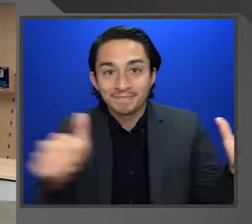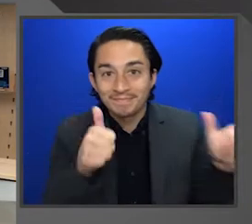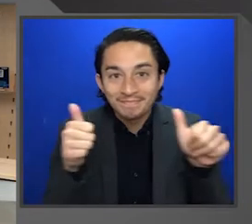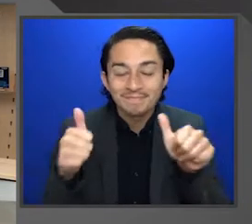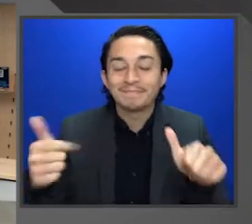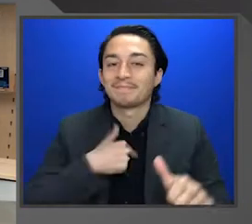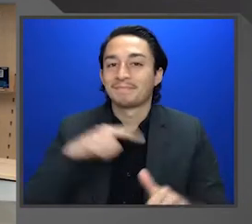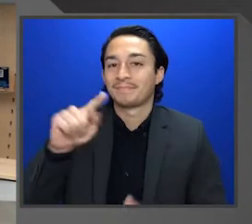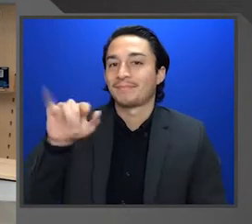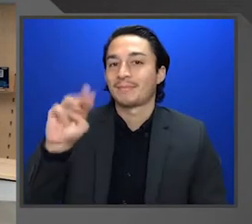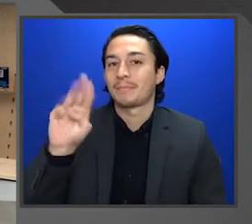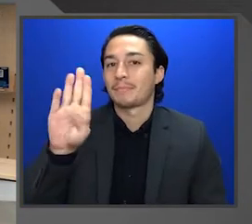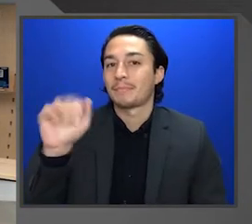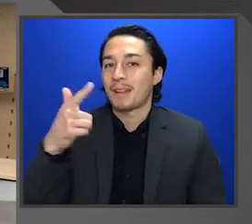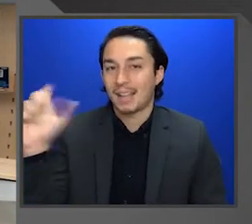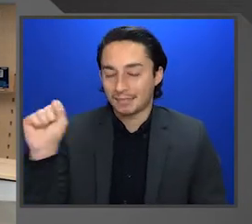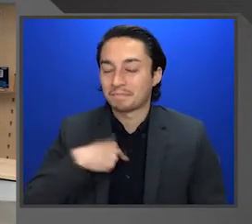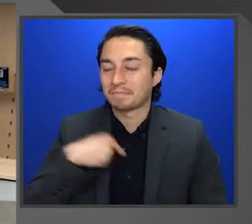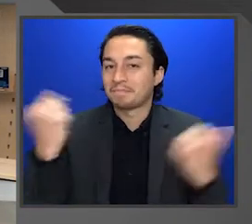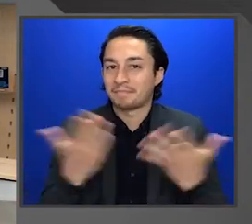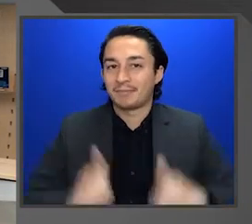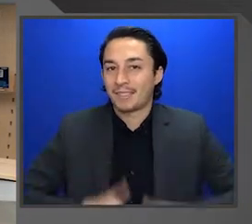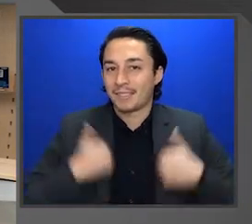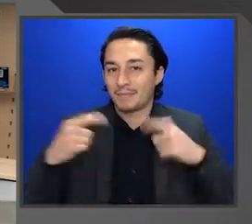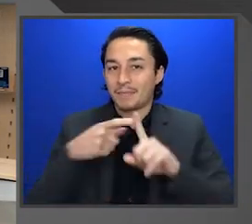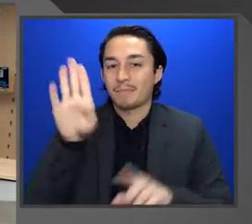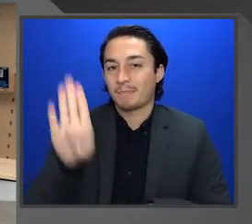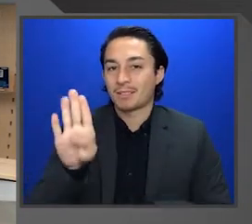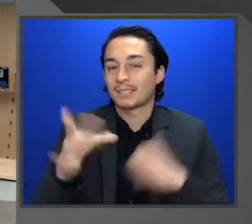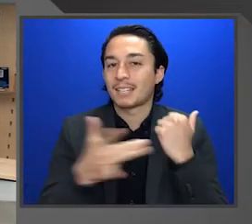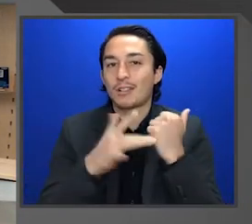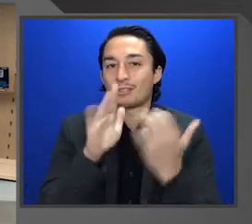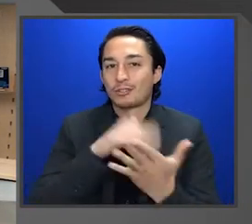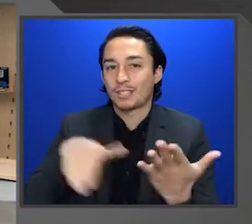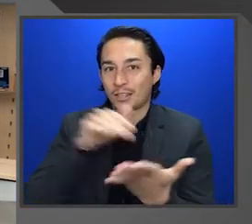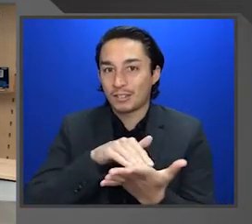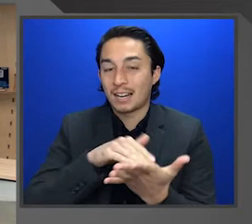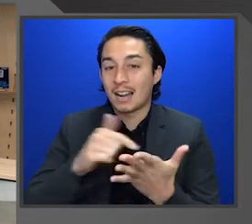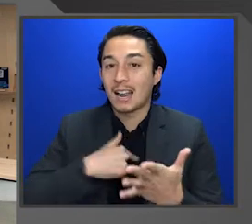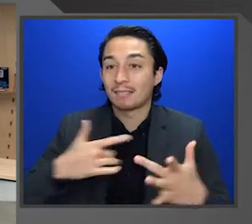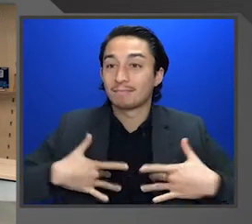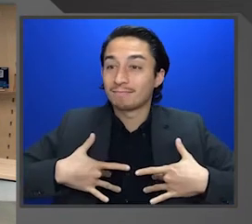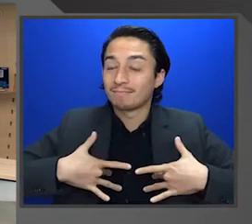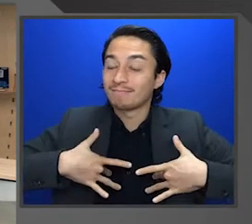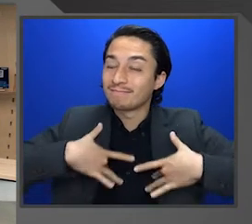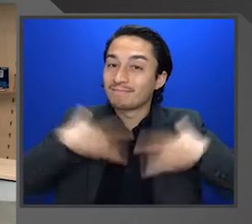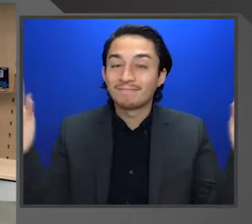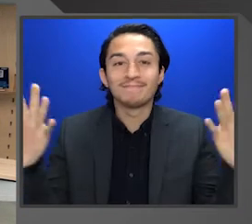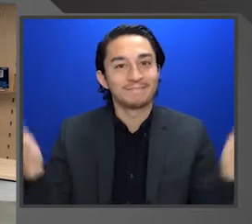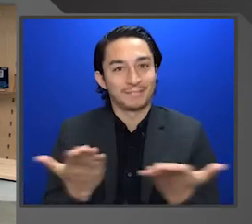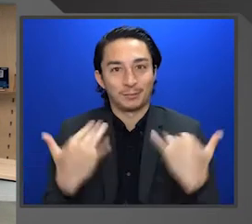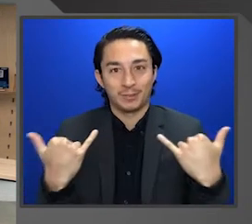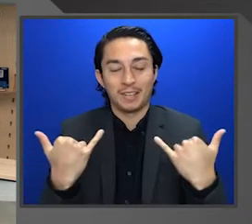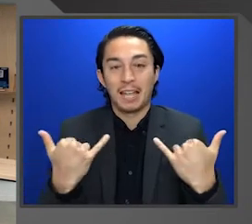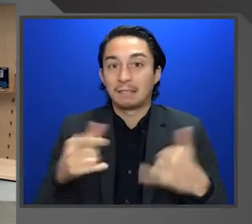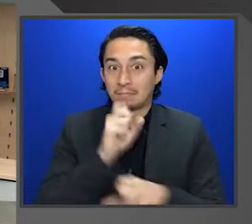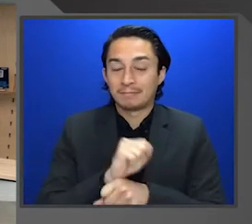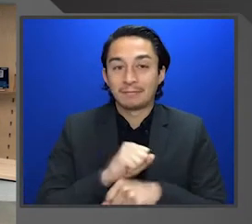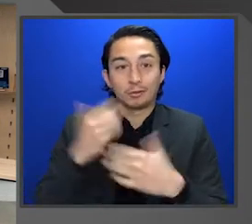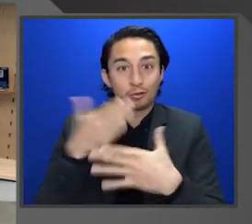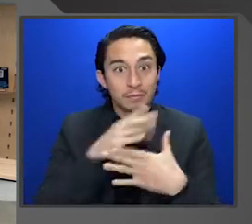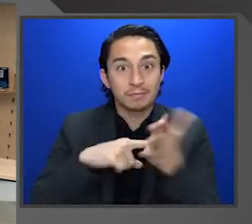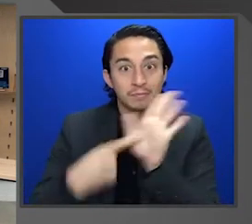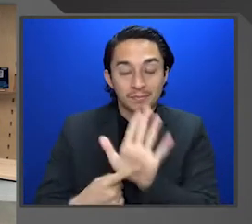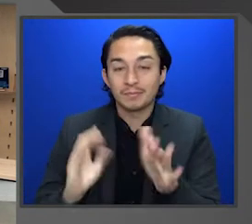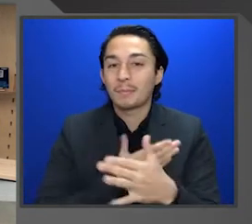Good day folks. My name is Tim Bags and I'm coming to you live from the Boston Technology Center. I'm super excited to be here today to actually share